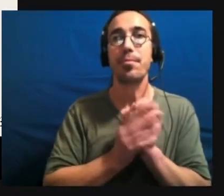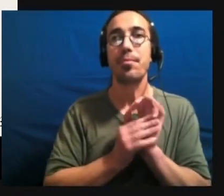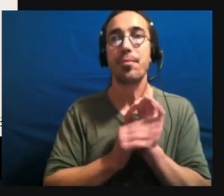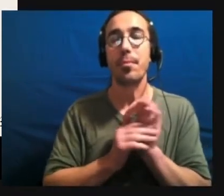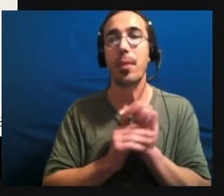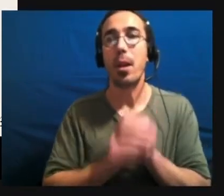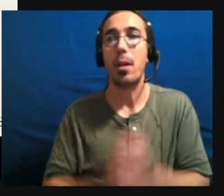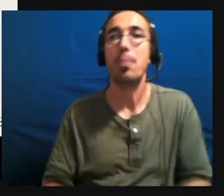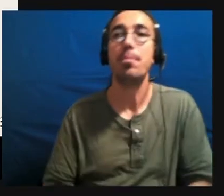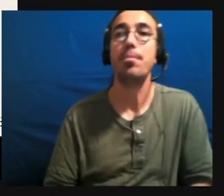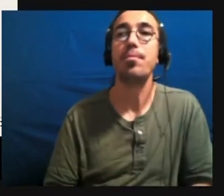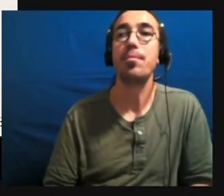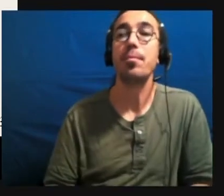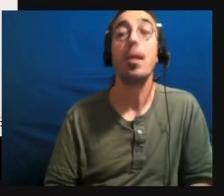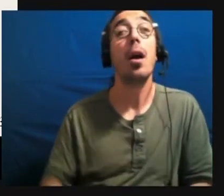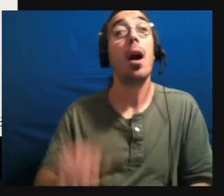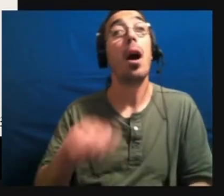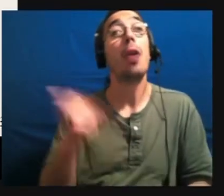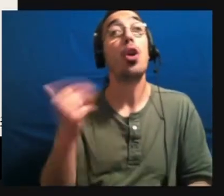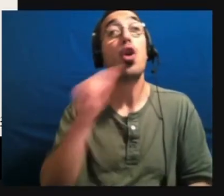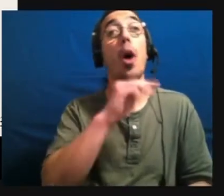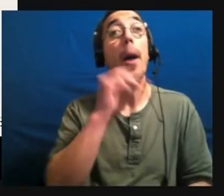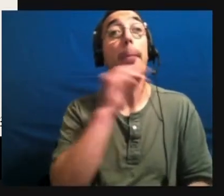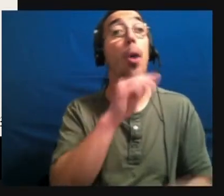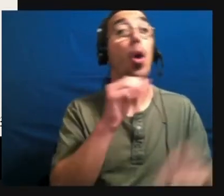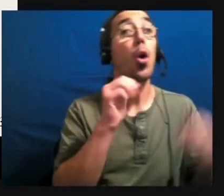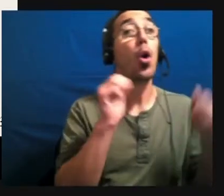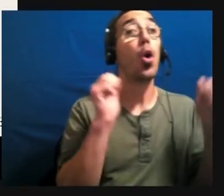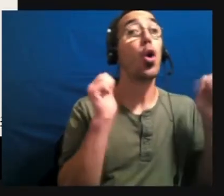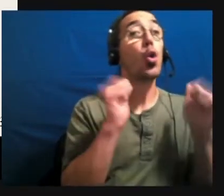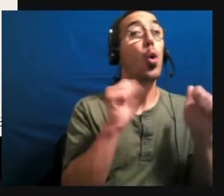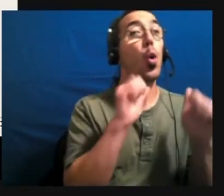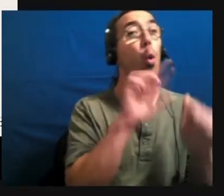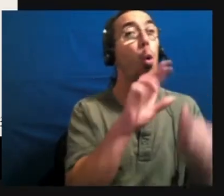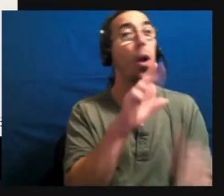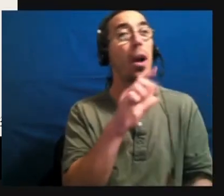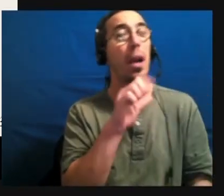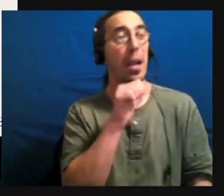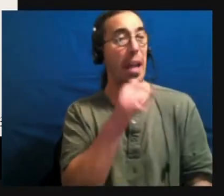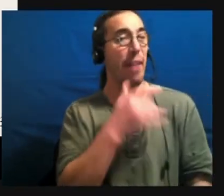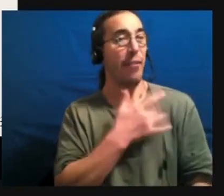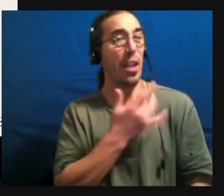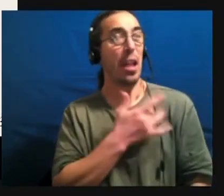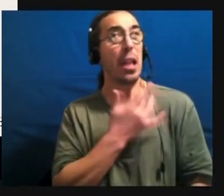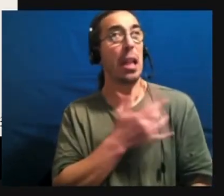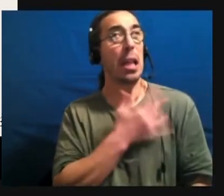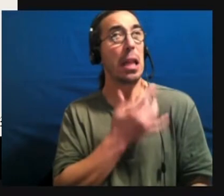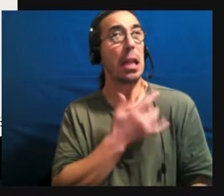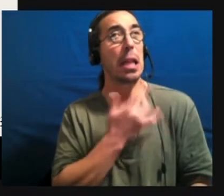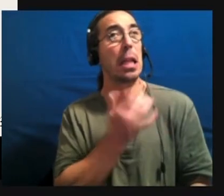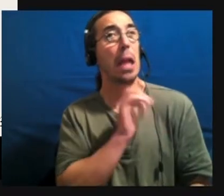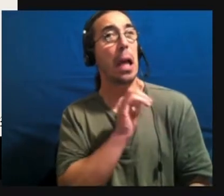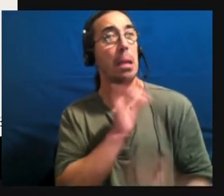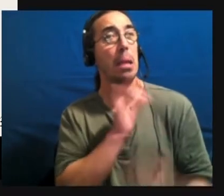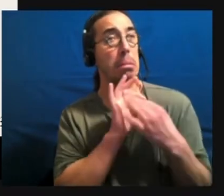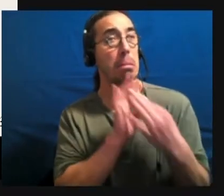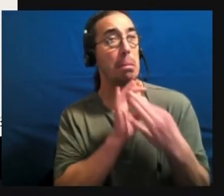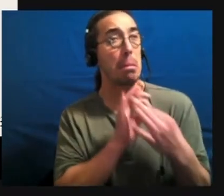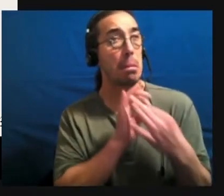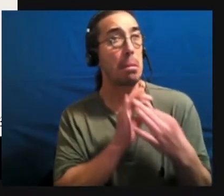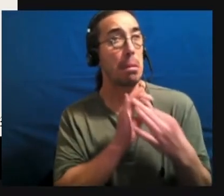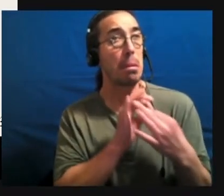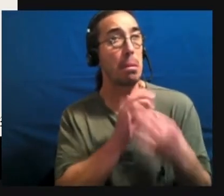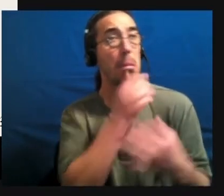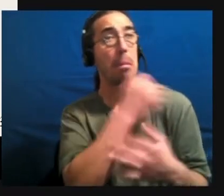Another myth is that cold or unfeeling parenting causes autism. Again, it's not that cold or